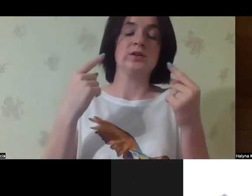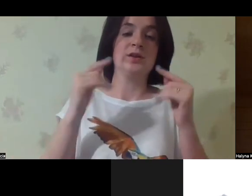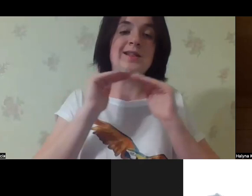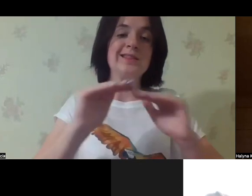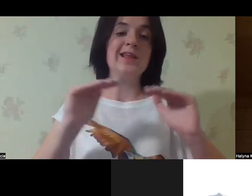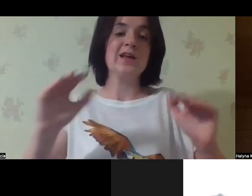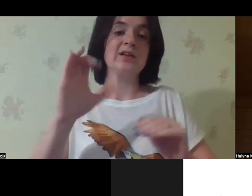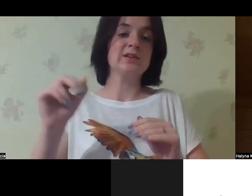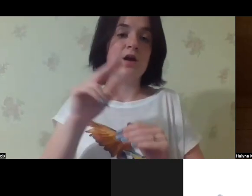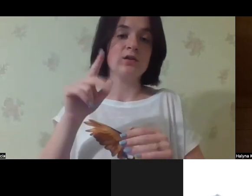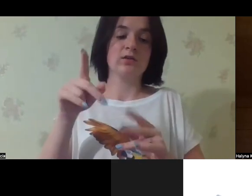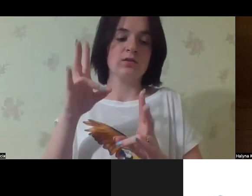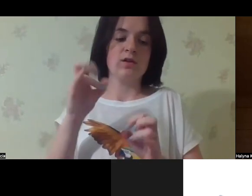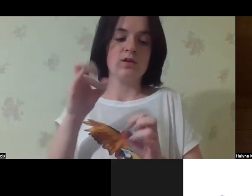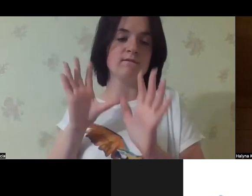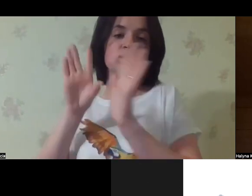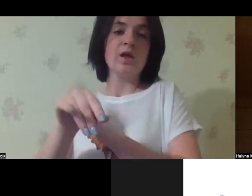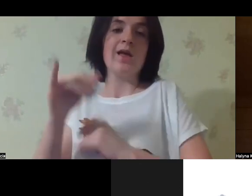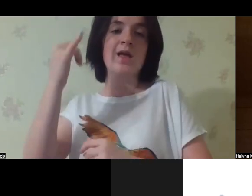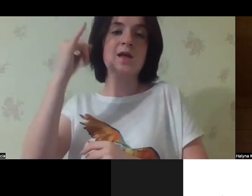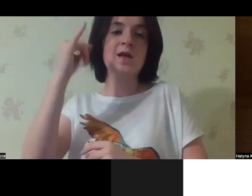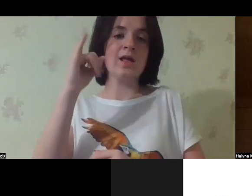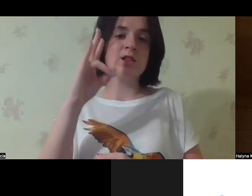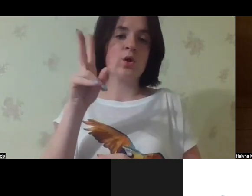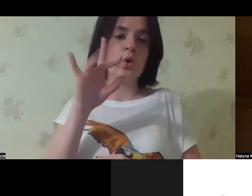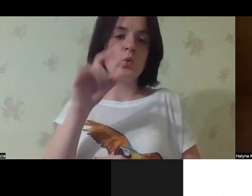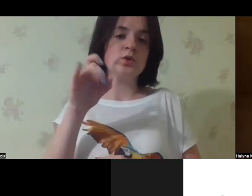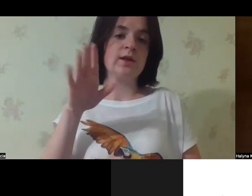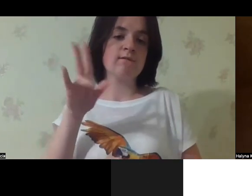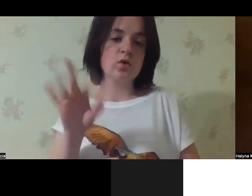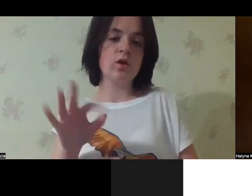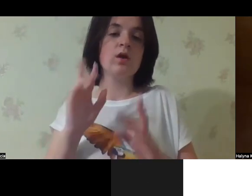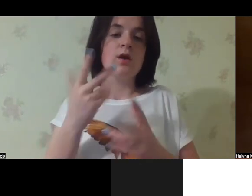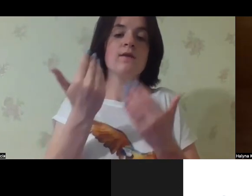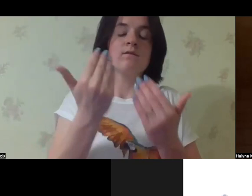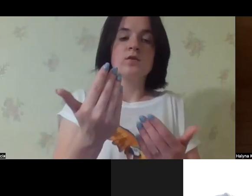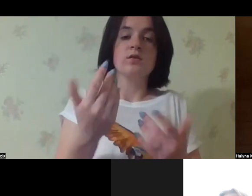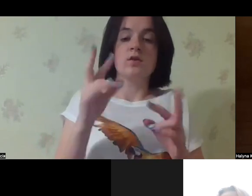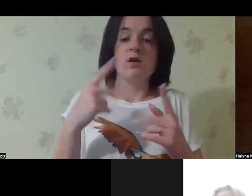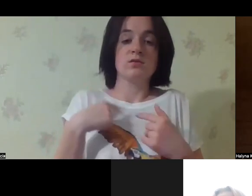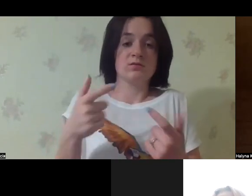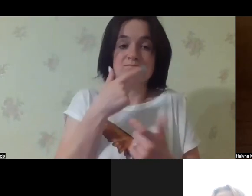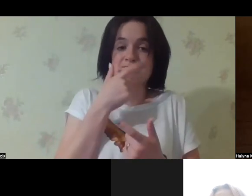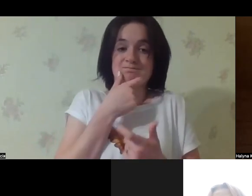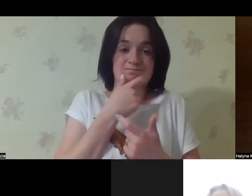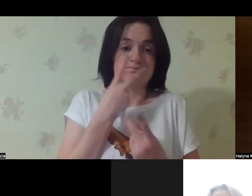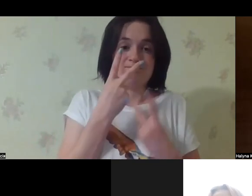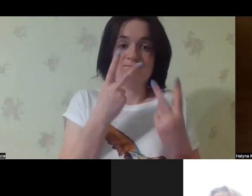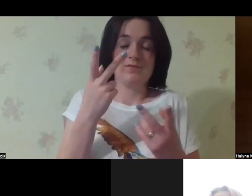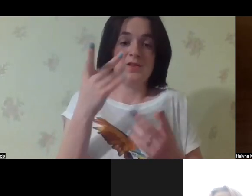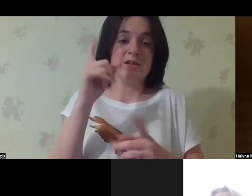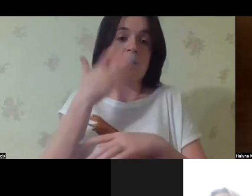with the barrier-free environments. They are creating the kindergartens without the principles of inclusion.